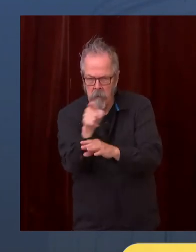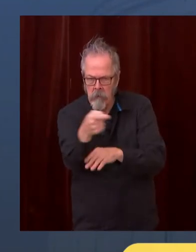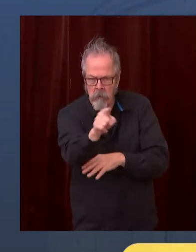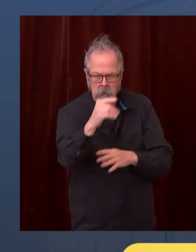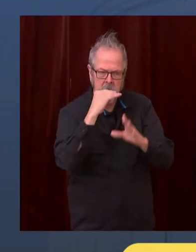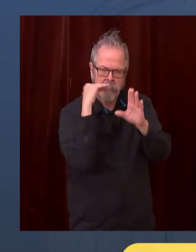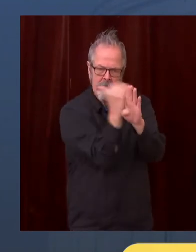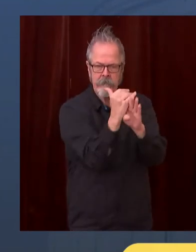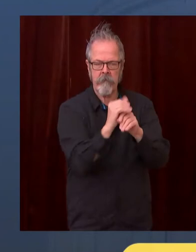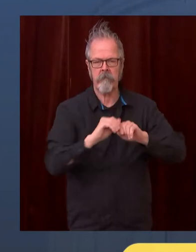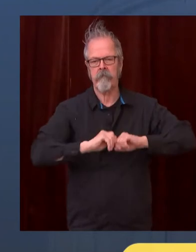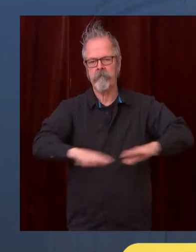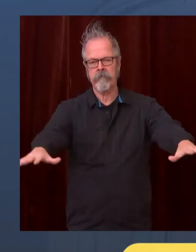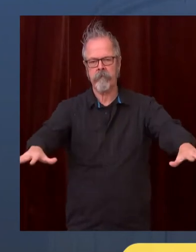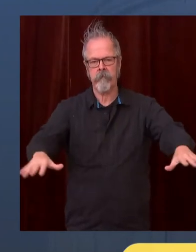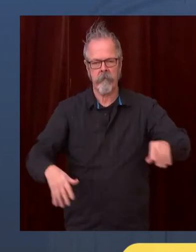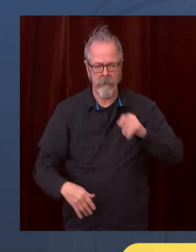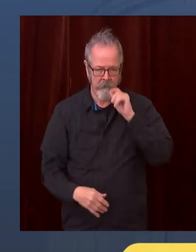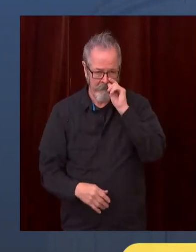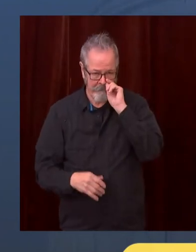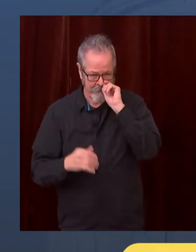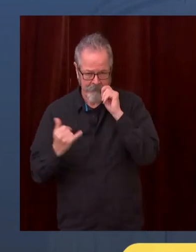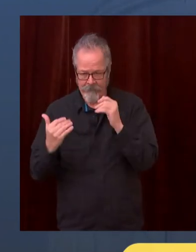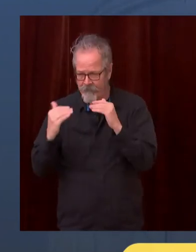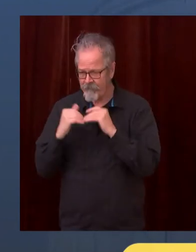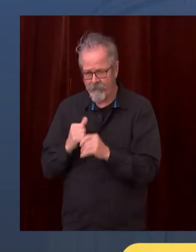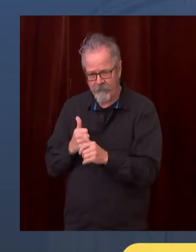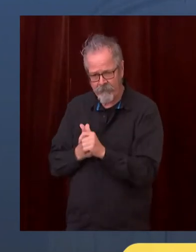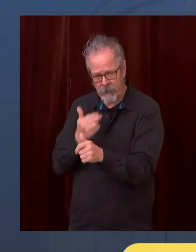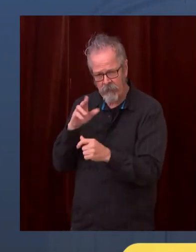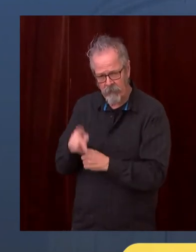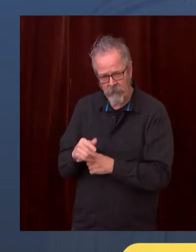needs to be changed or modified upon your arrival?